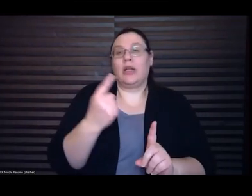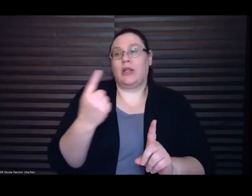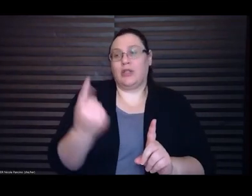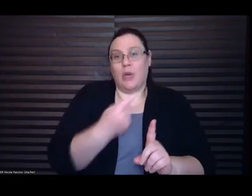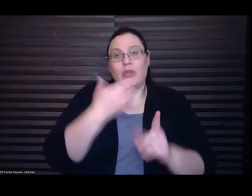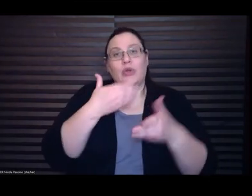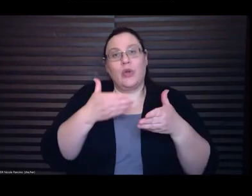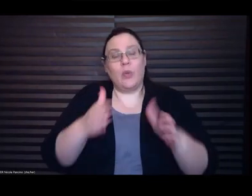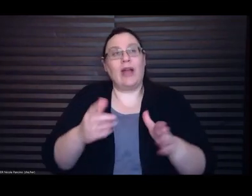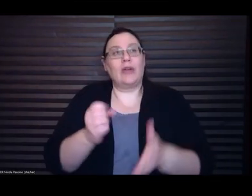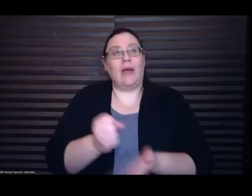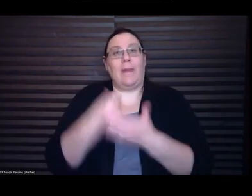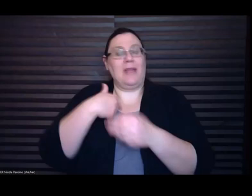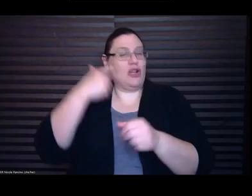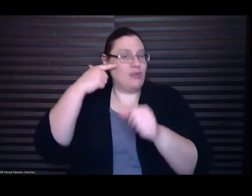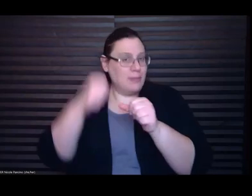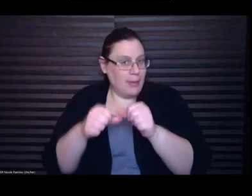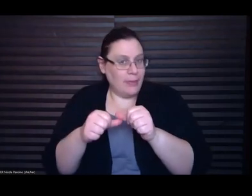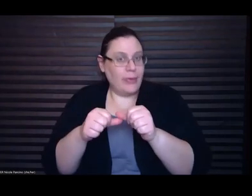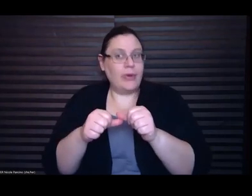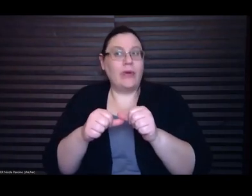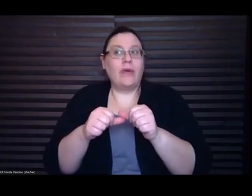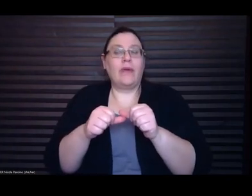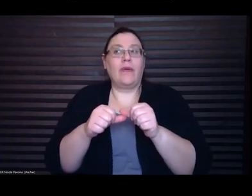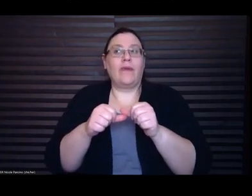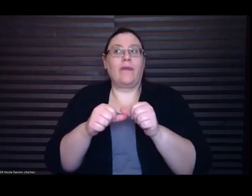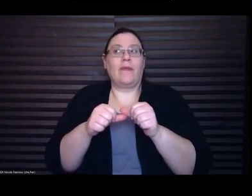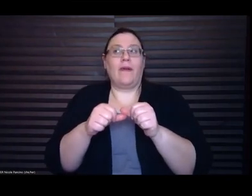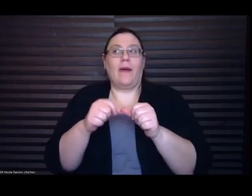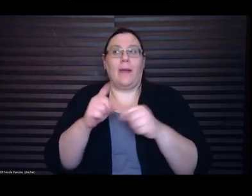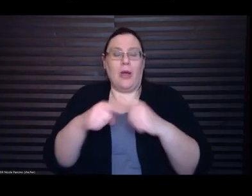person is and what the story is and